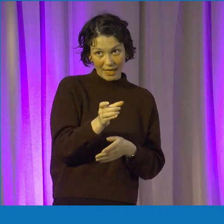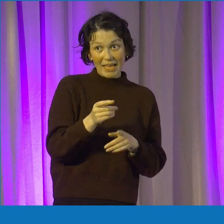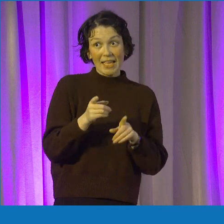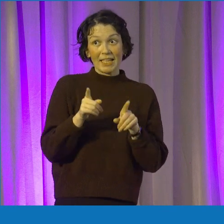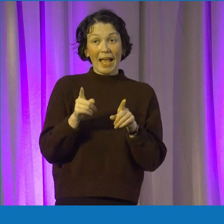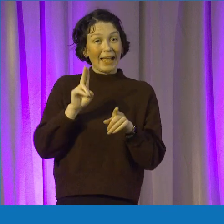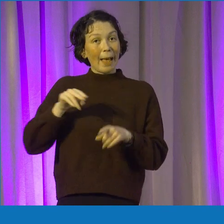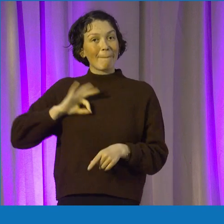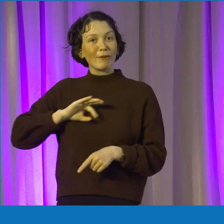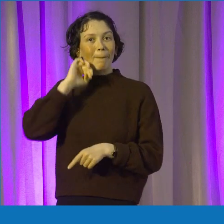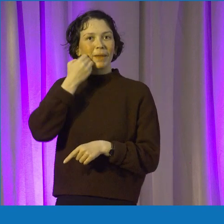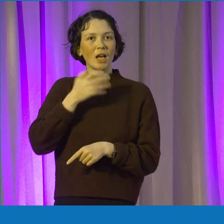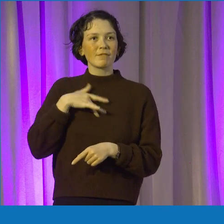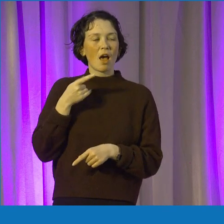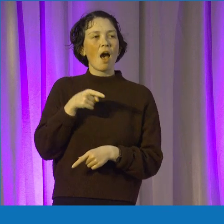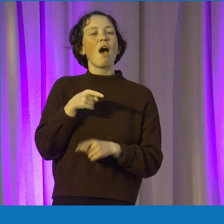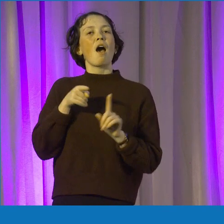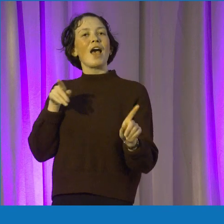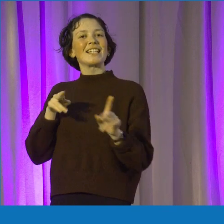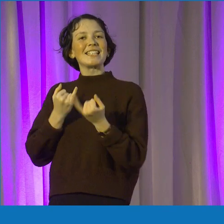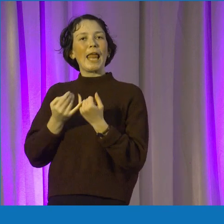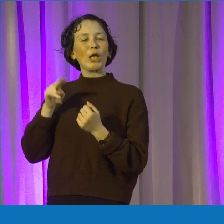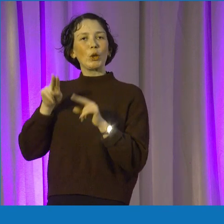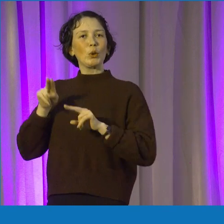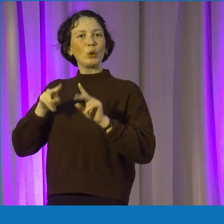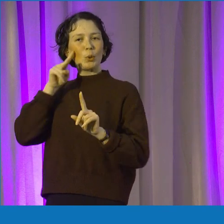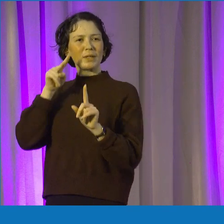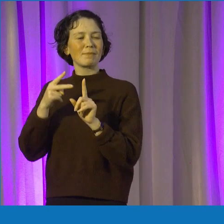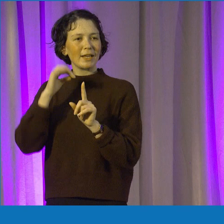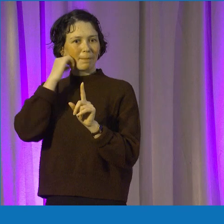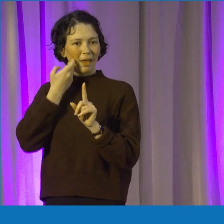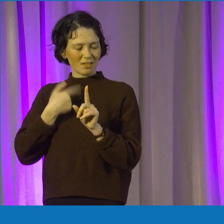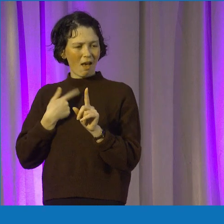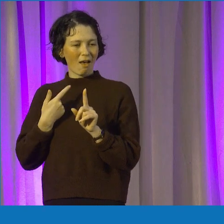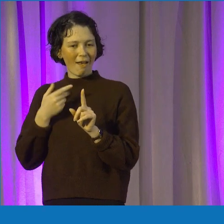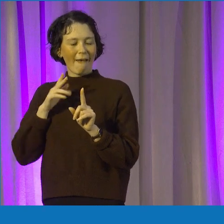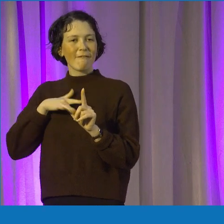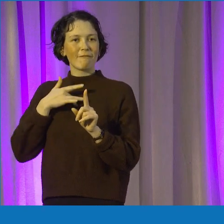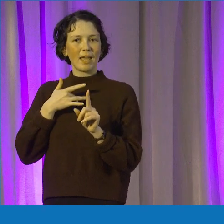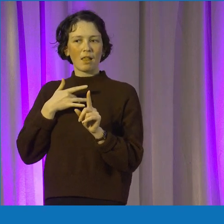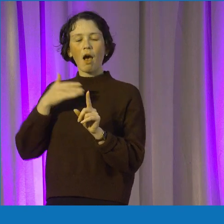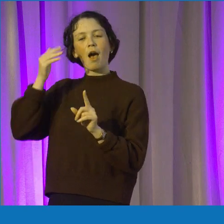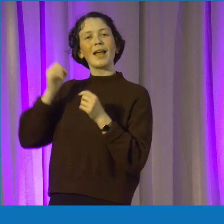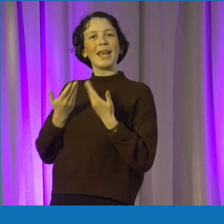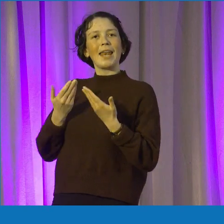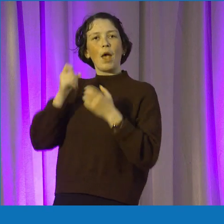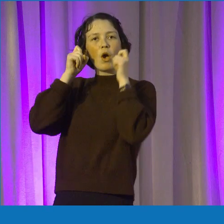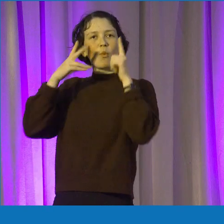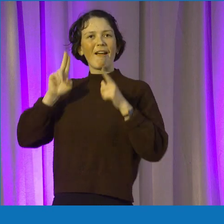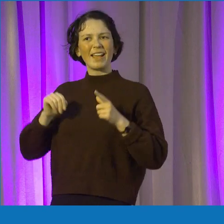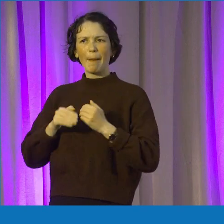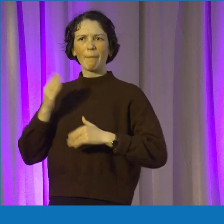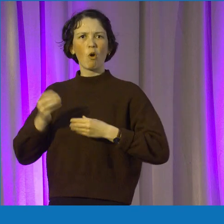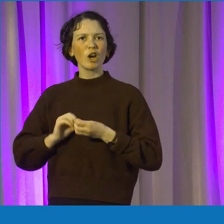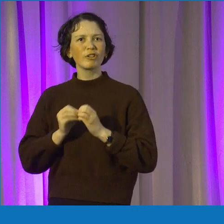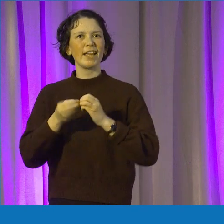to you. And you can kind of look at things from a new angle, like you can be very much more creative in your problem solving when you've seen it in the real world, how businesses might